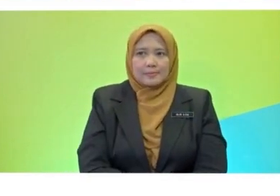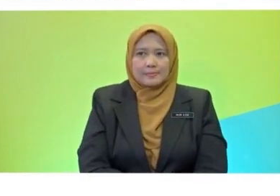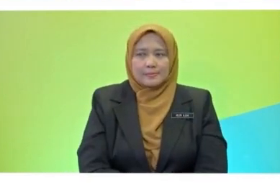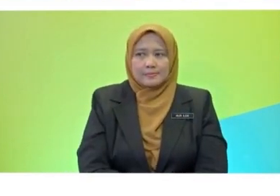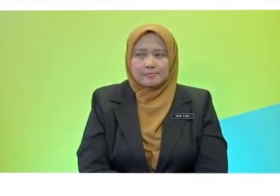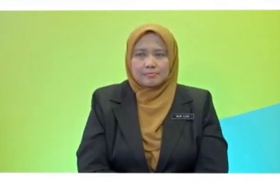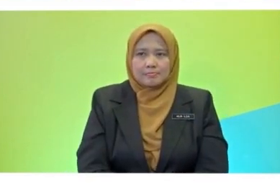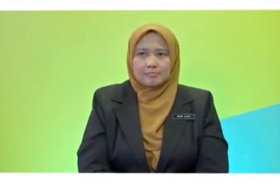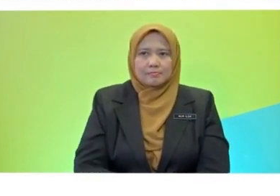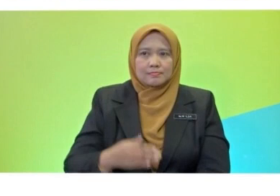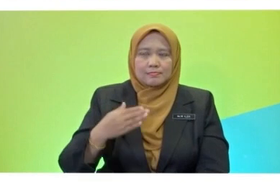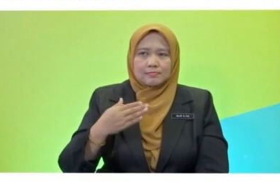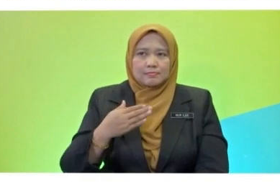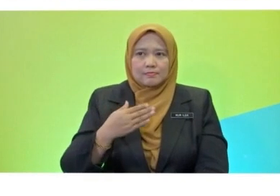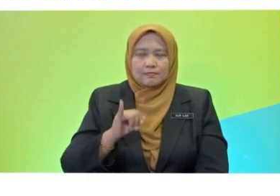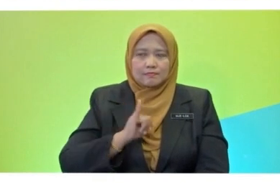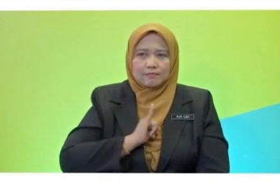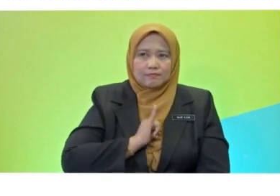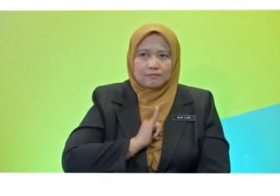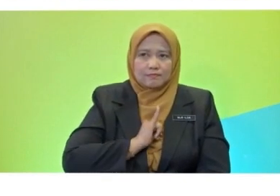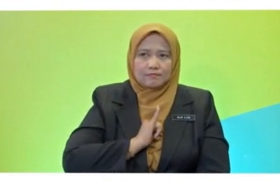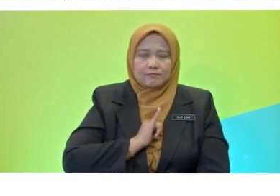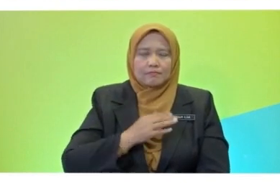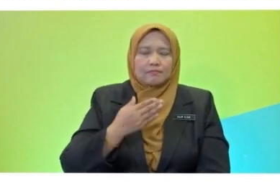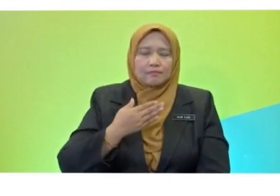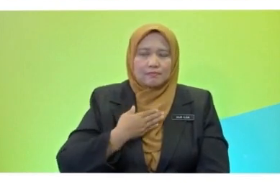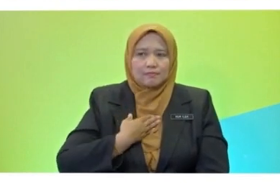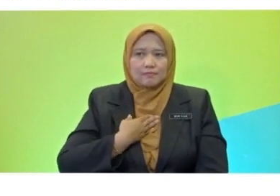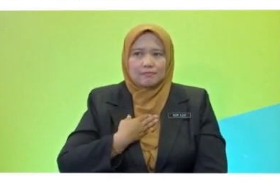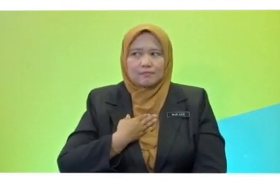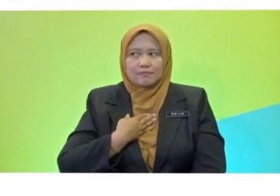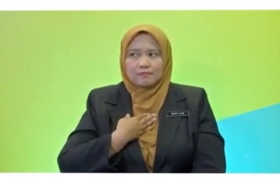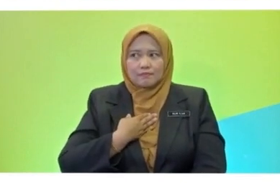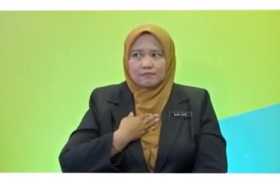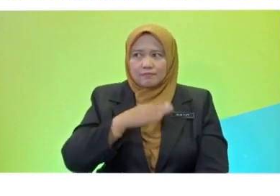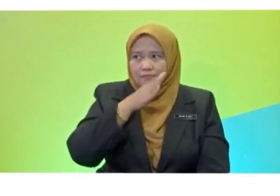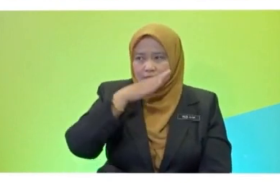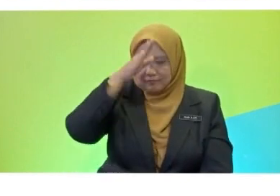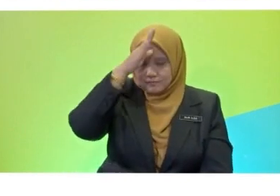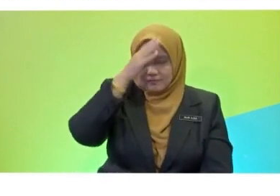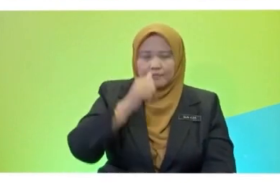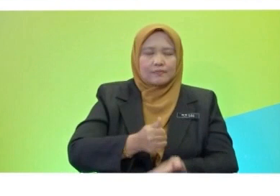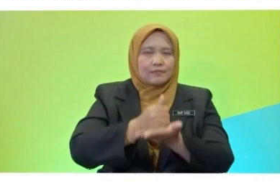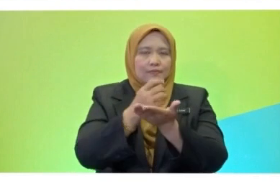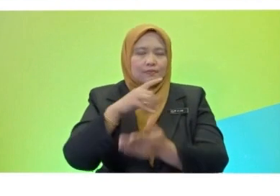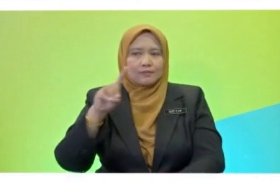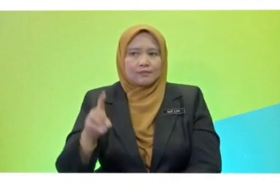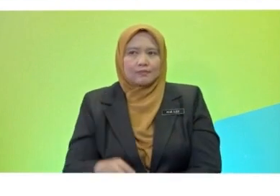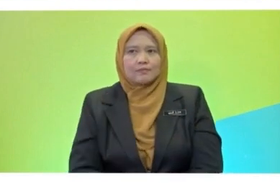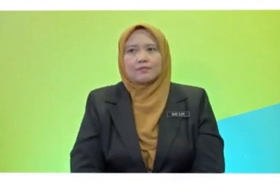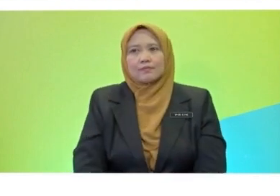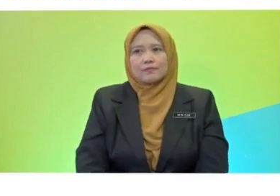My parents helped my grandparents yesterday. My parents helped my grandparents